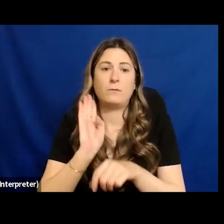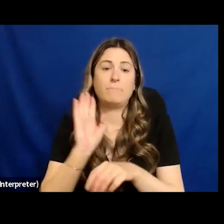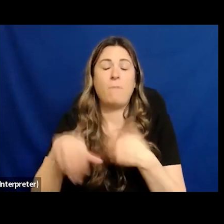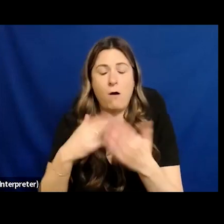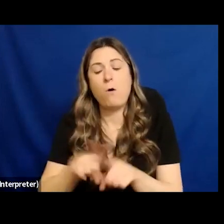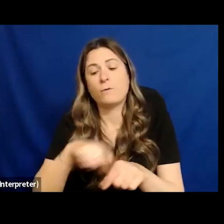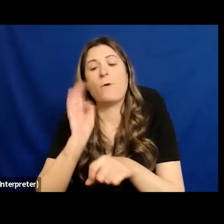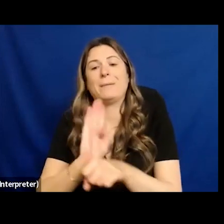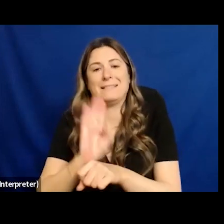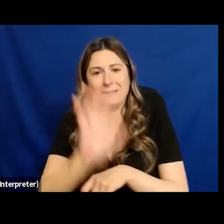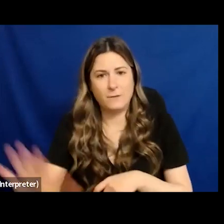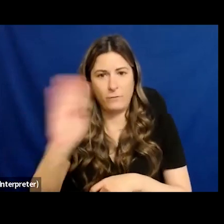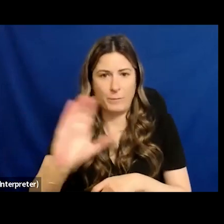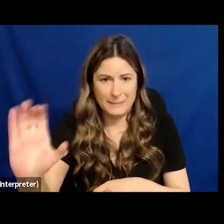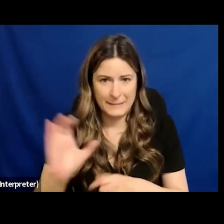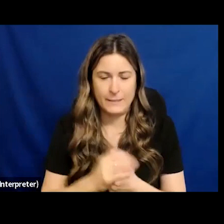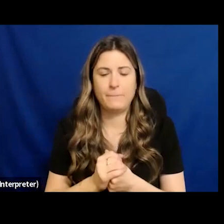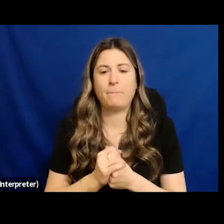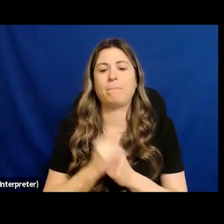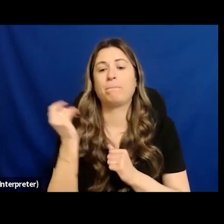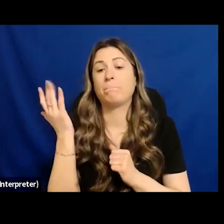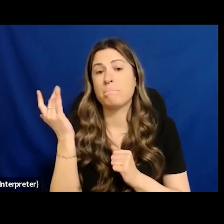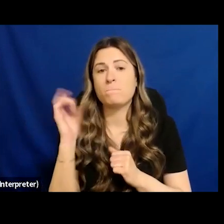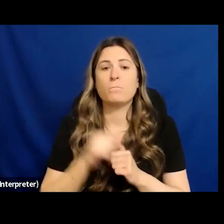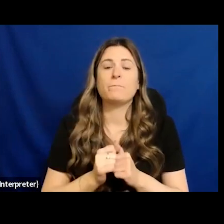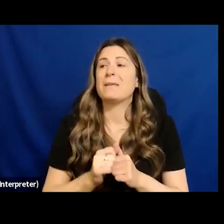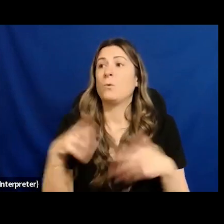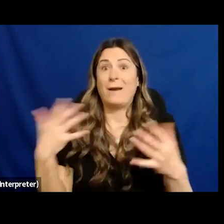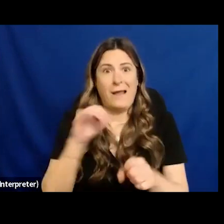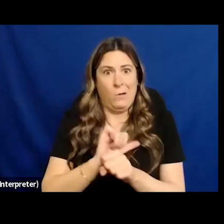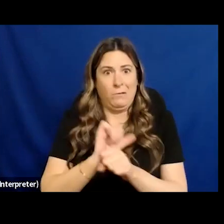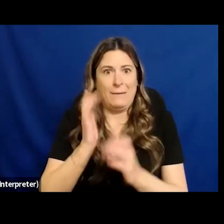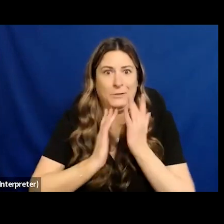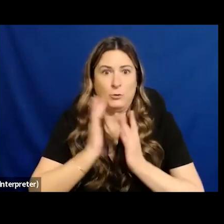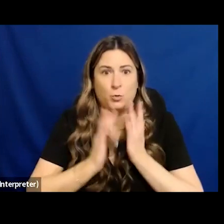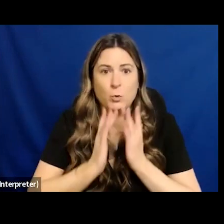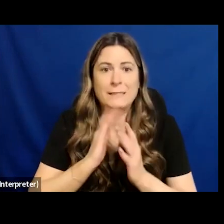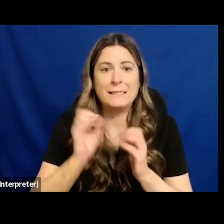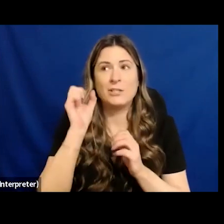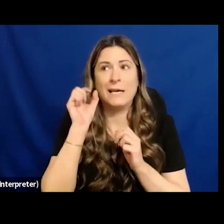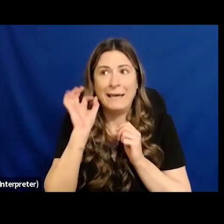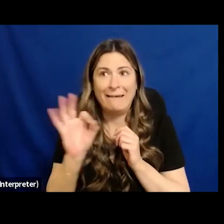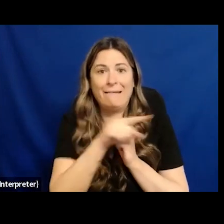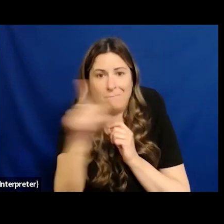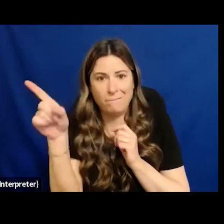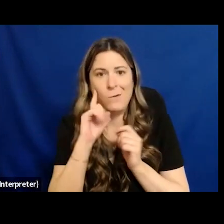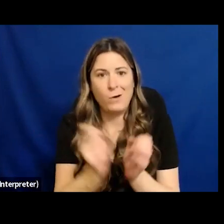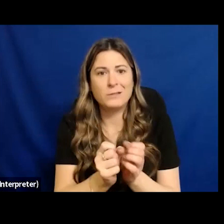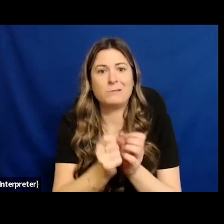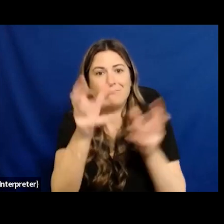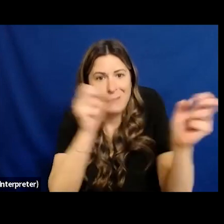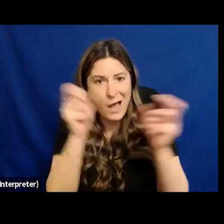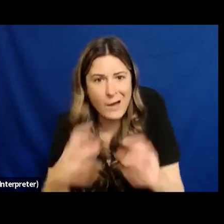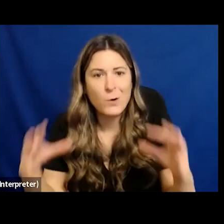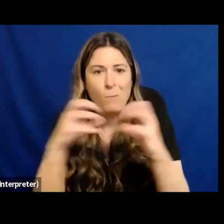believe that to overcome the impacts of widespread labor shortage in the province employers need to grow their individual and collective comprehension